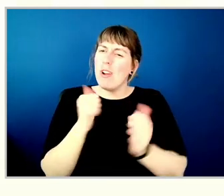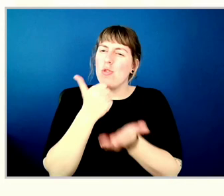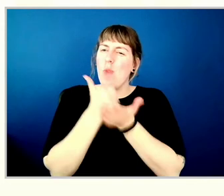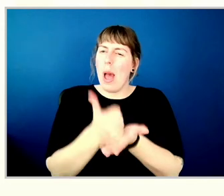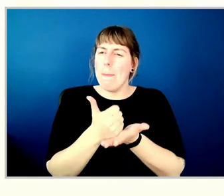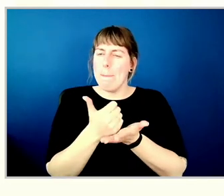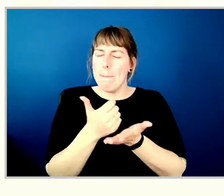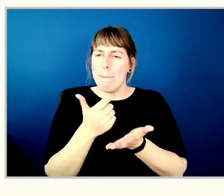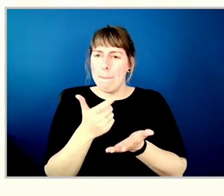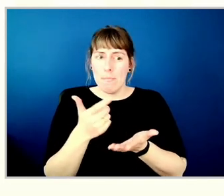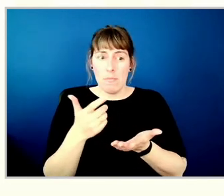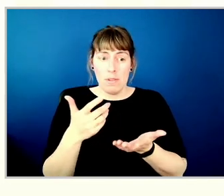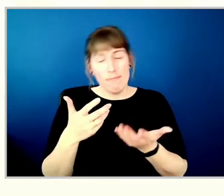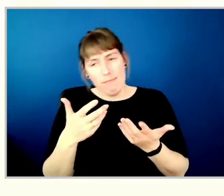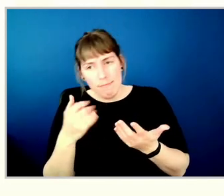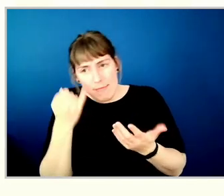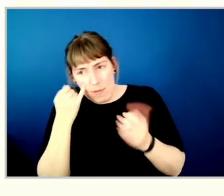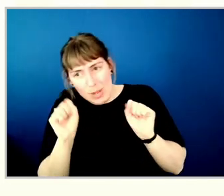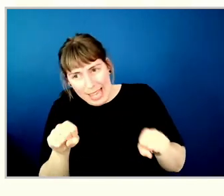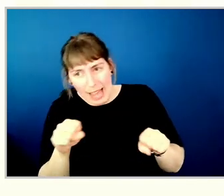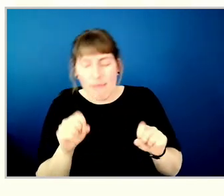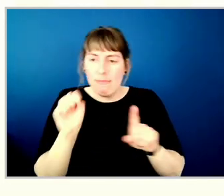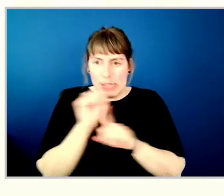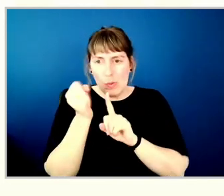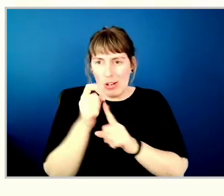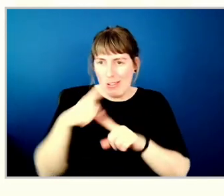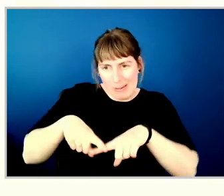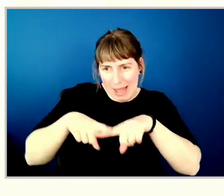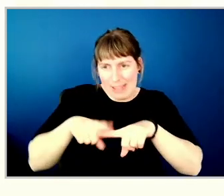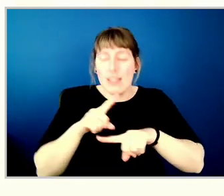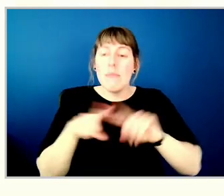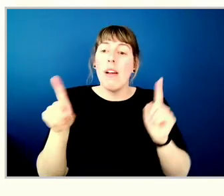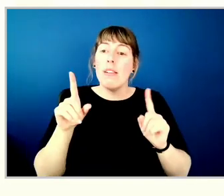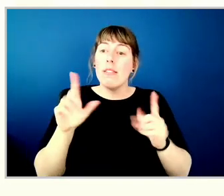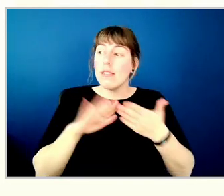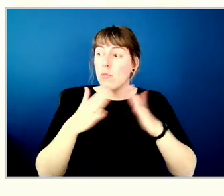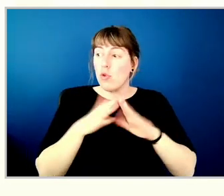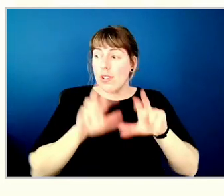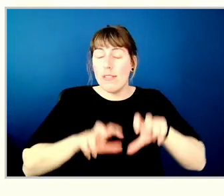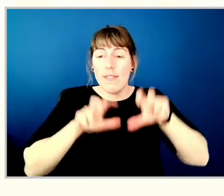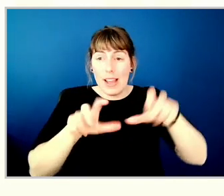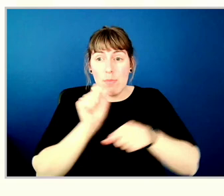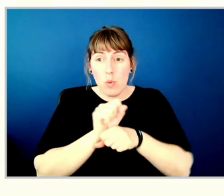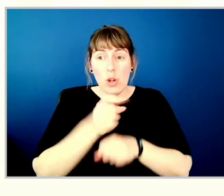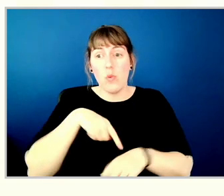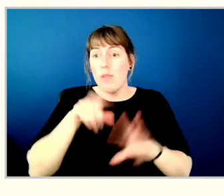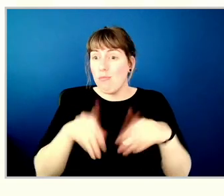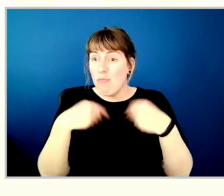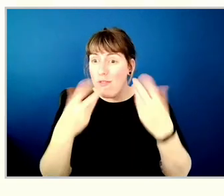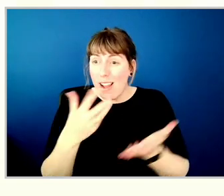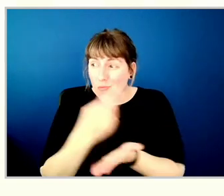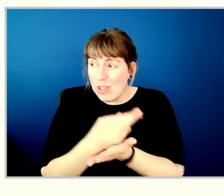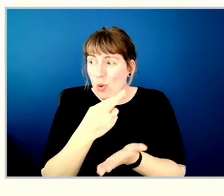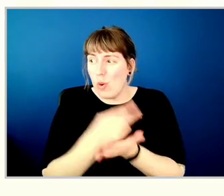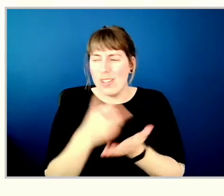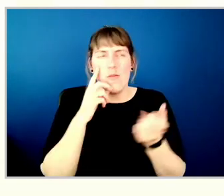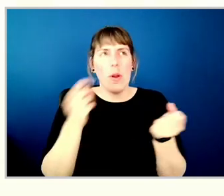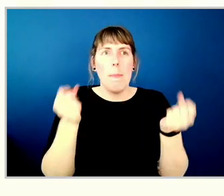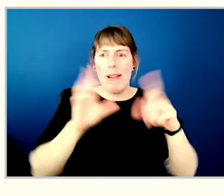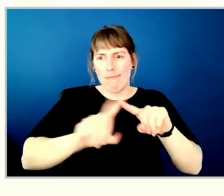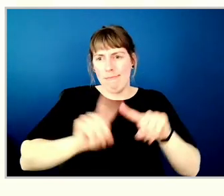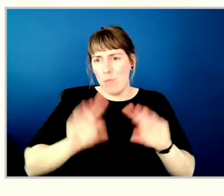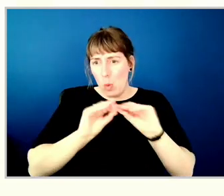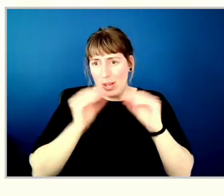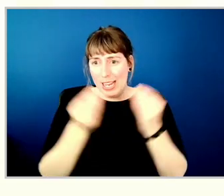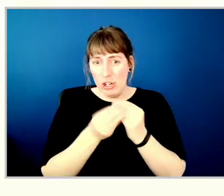again, as much as we can the situation. Through our community investment work, we provide significant resources to many different organizations that